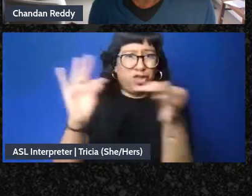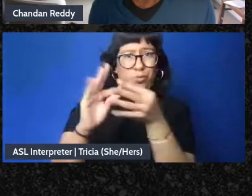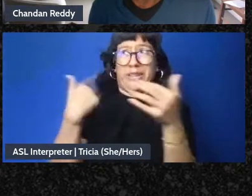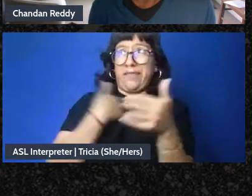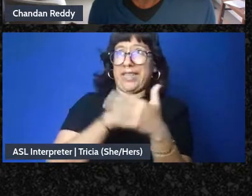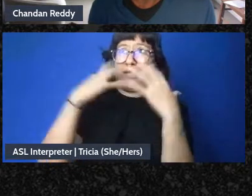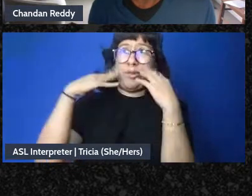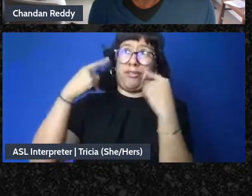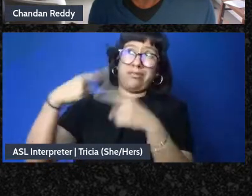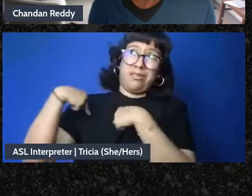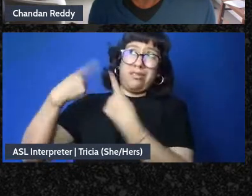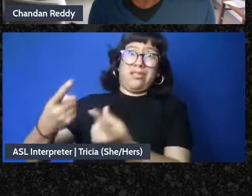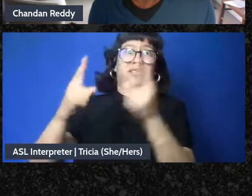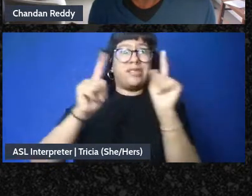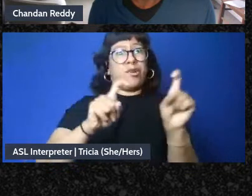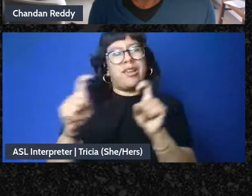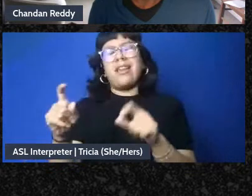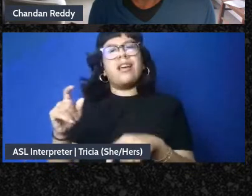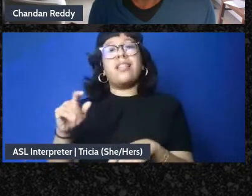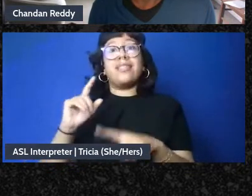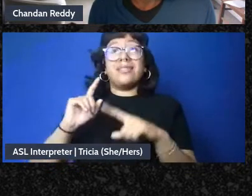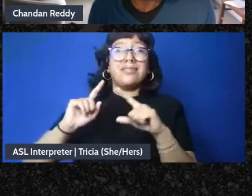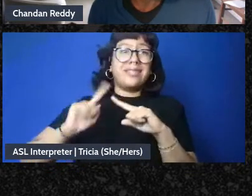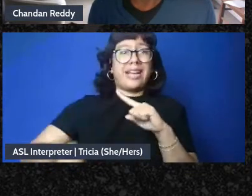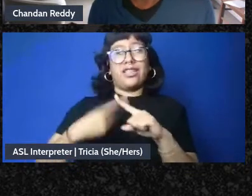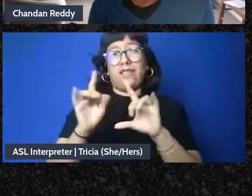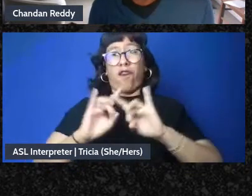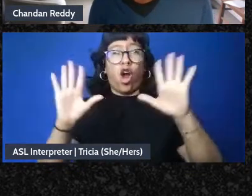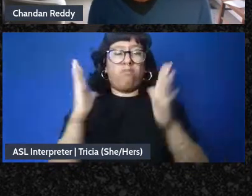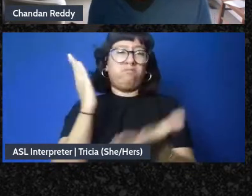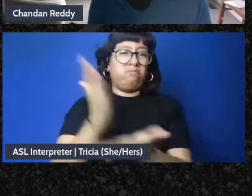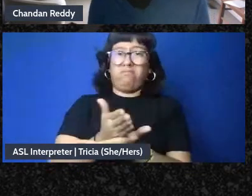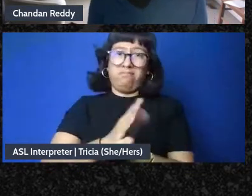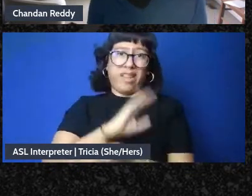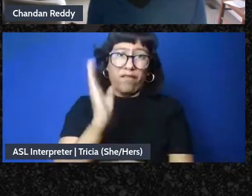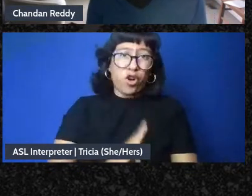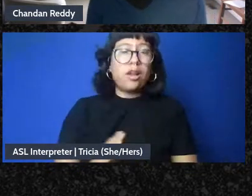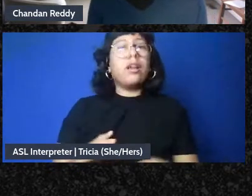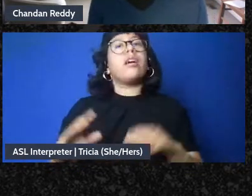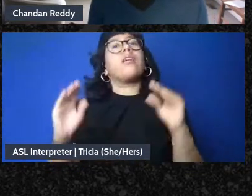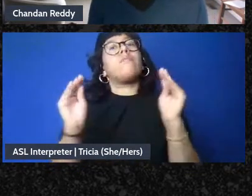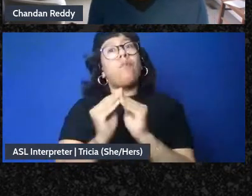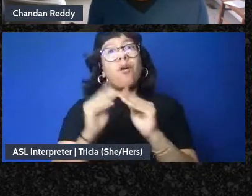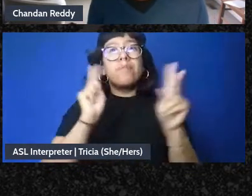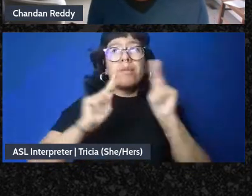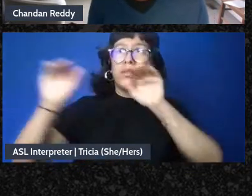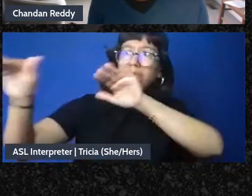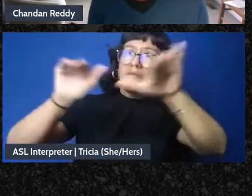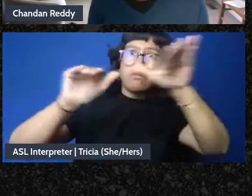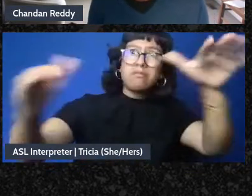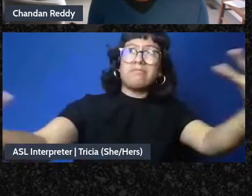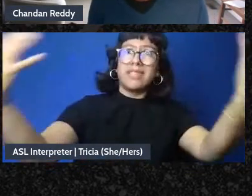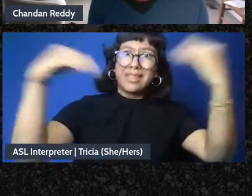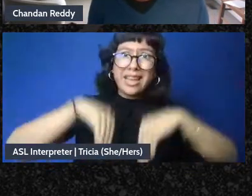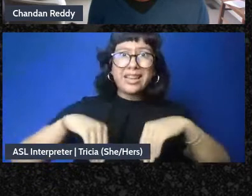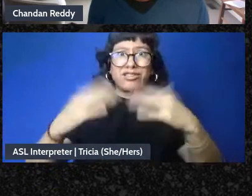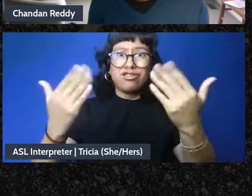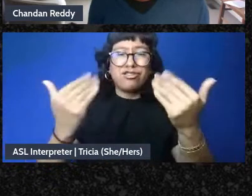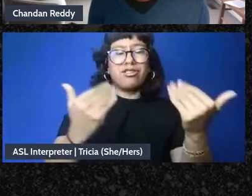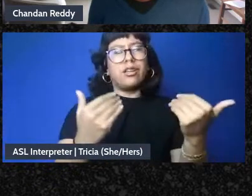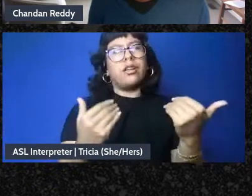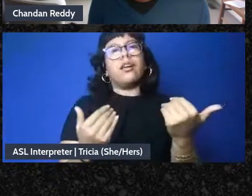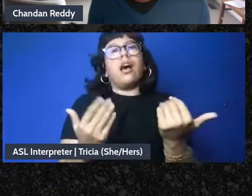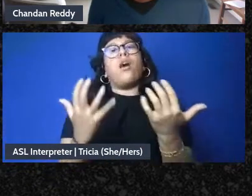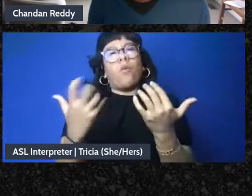cycles of harm so to me I'm just like the way we get more people to engage is to me I want us to